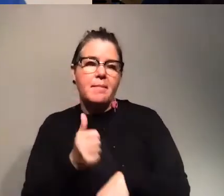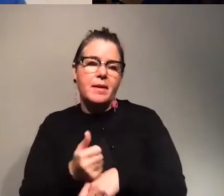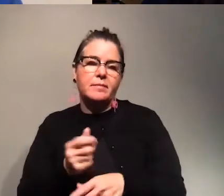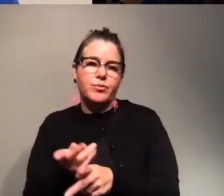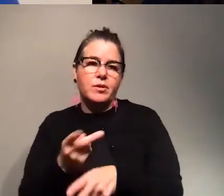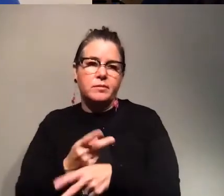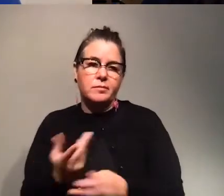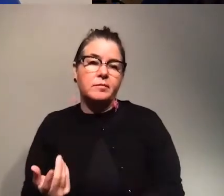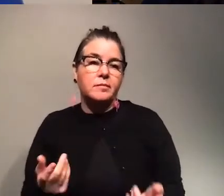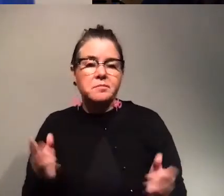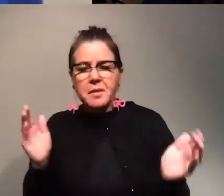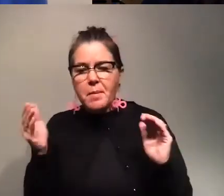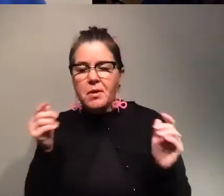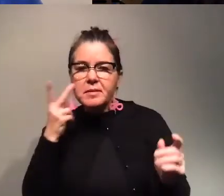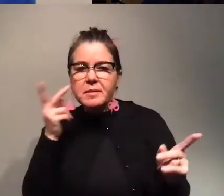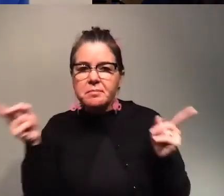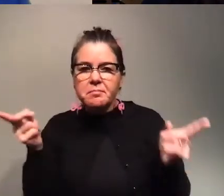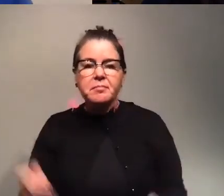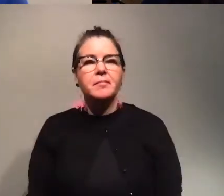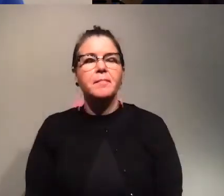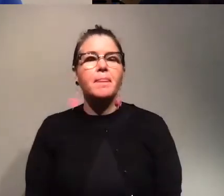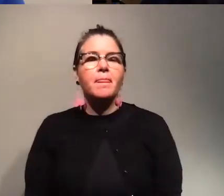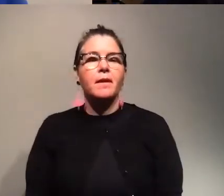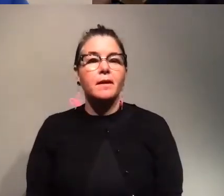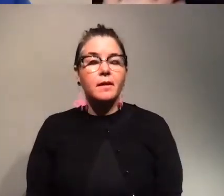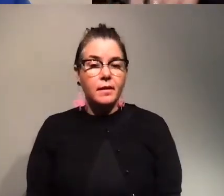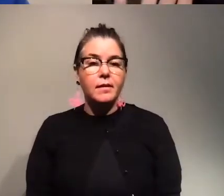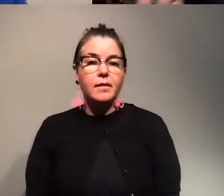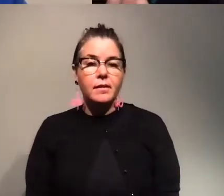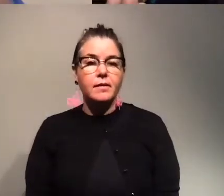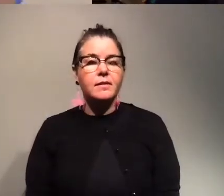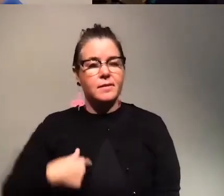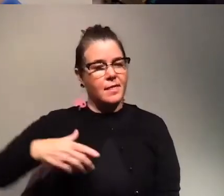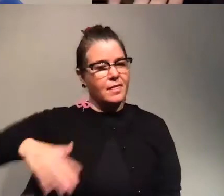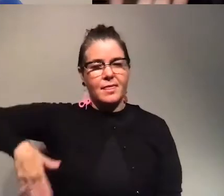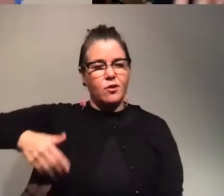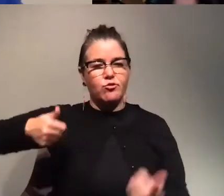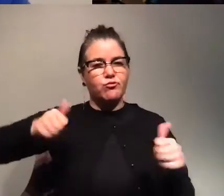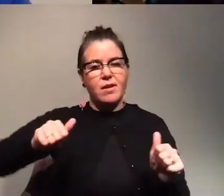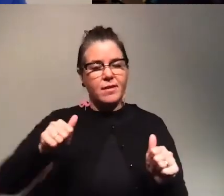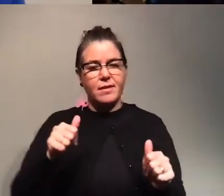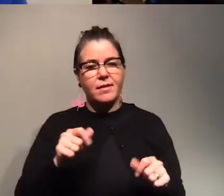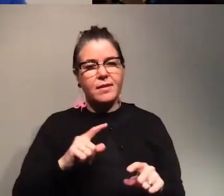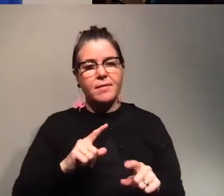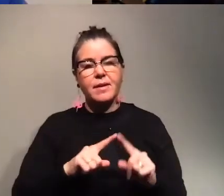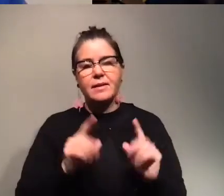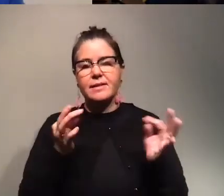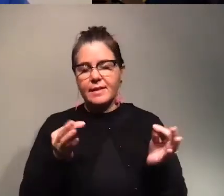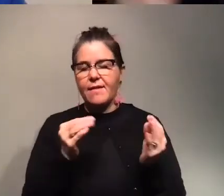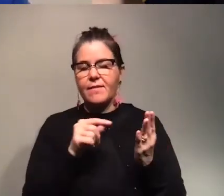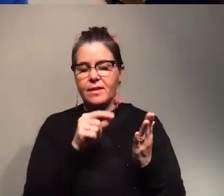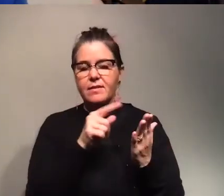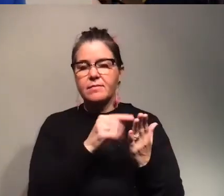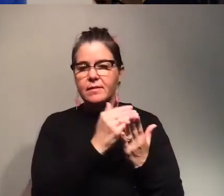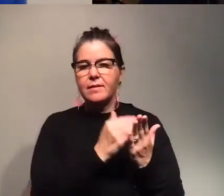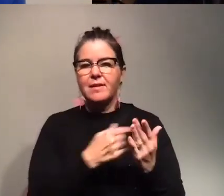let's compare and see how it tastes i i haven't yet to try one but it's definitely on my list of things to do i just like